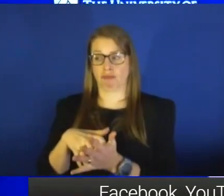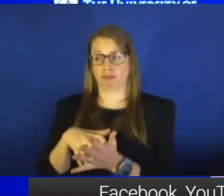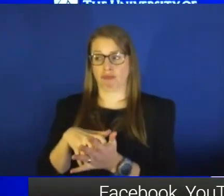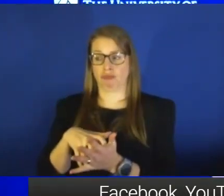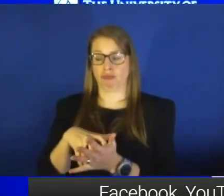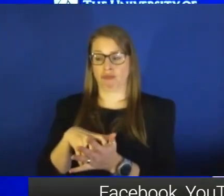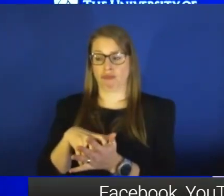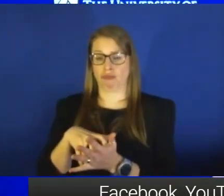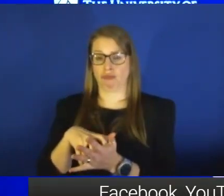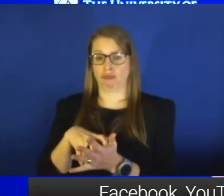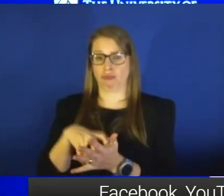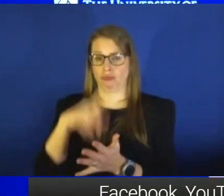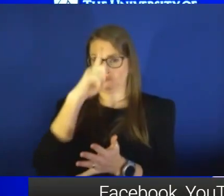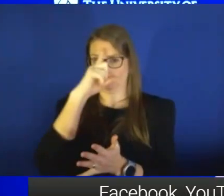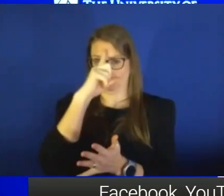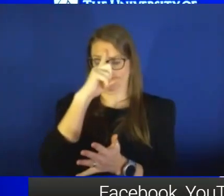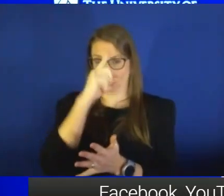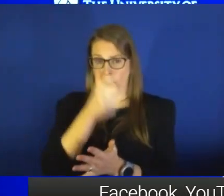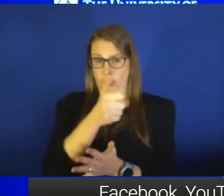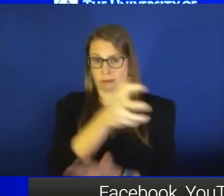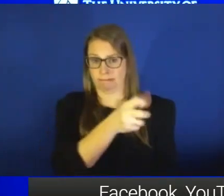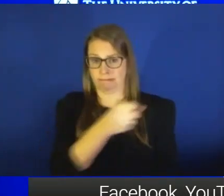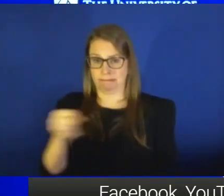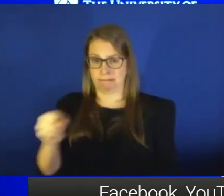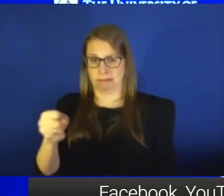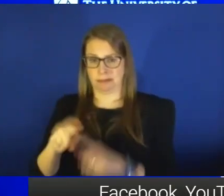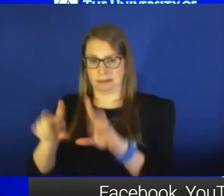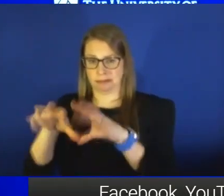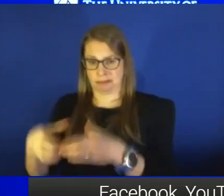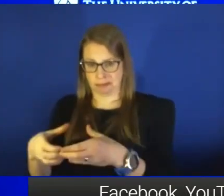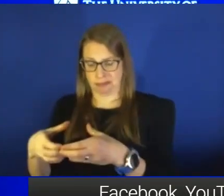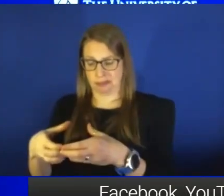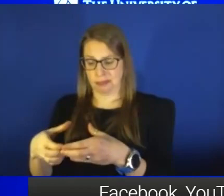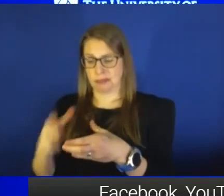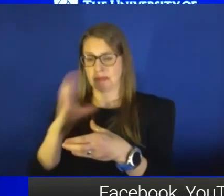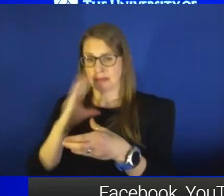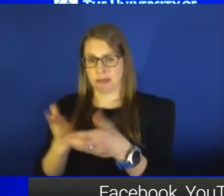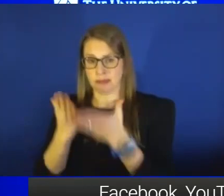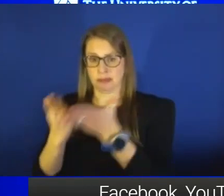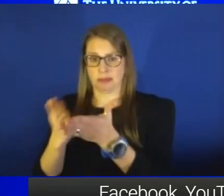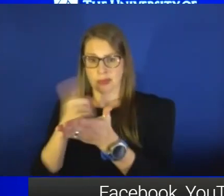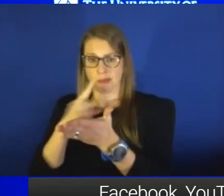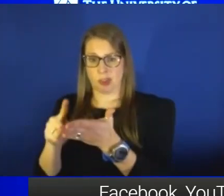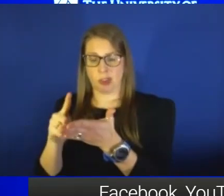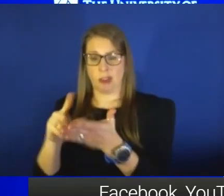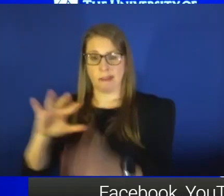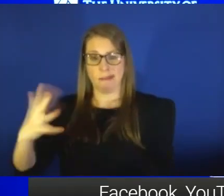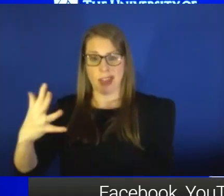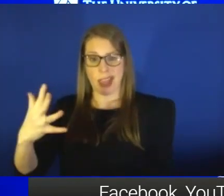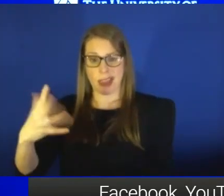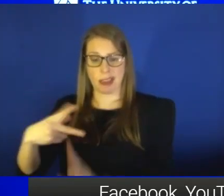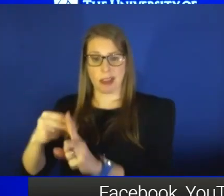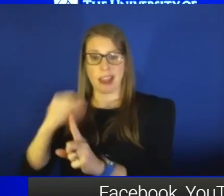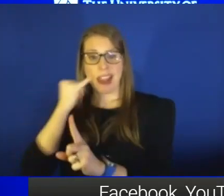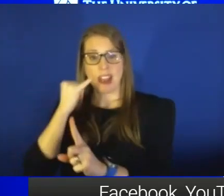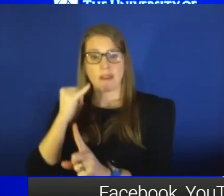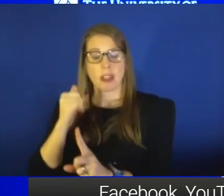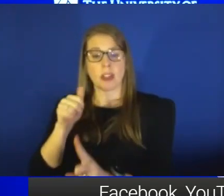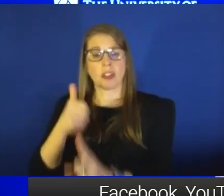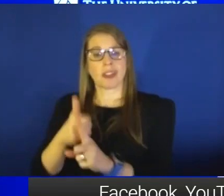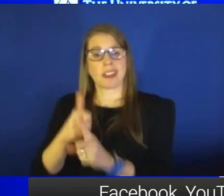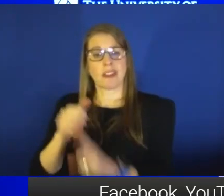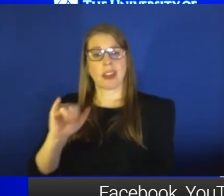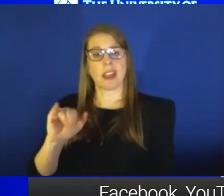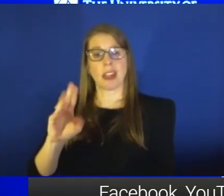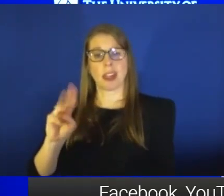into a different category. So certainly we know that there is that recommendation for that fifth dose if you're immune-compromised. Remember, if you do